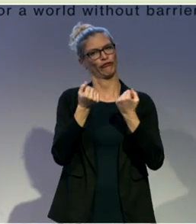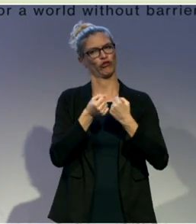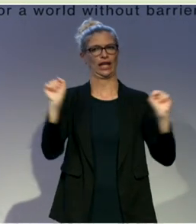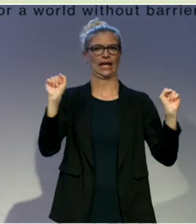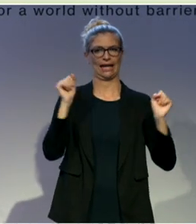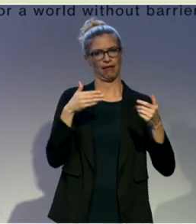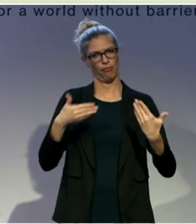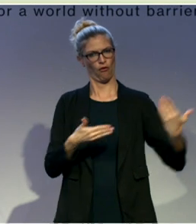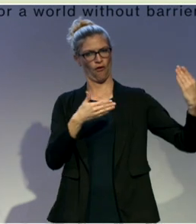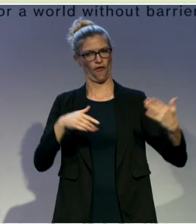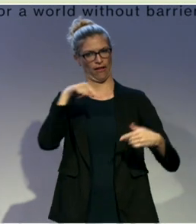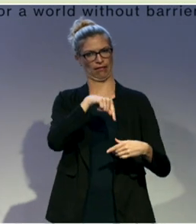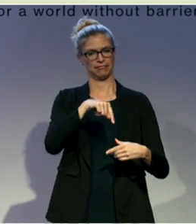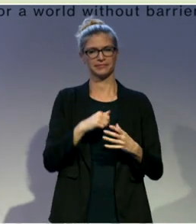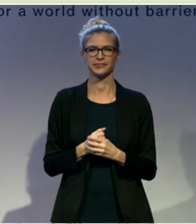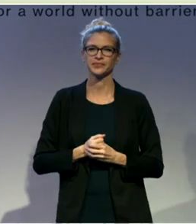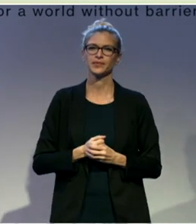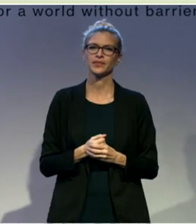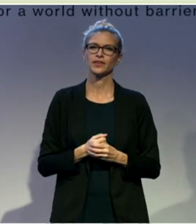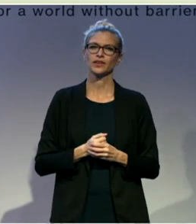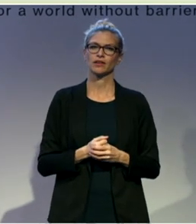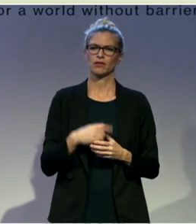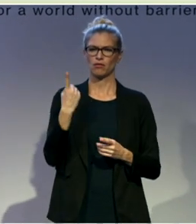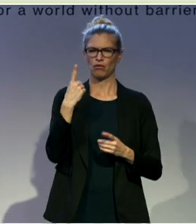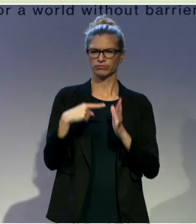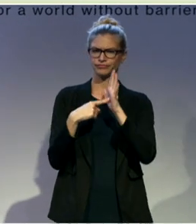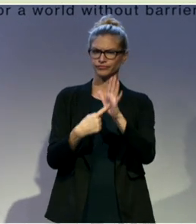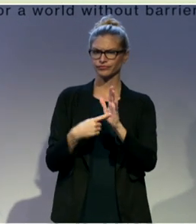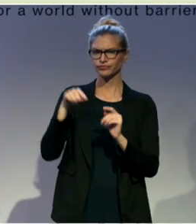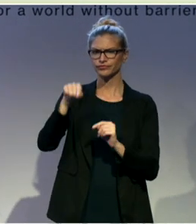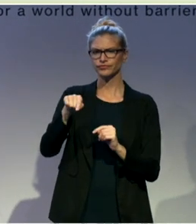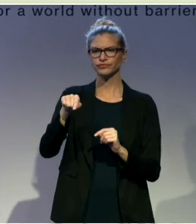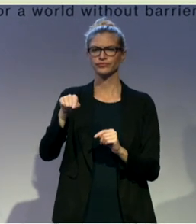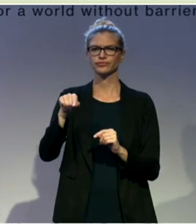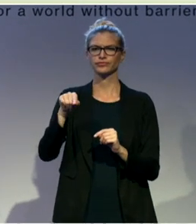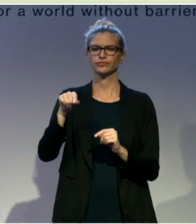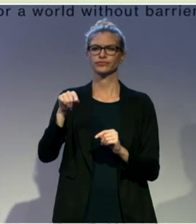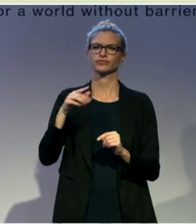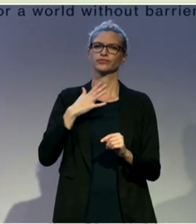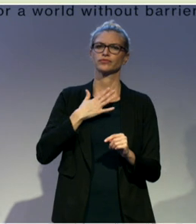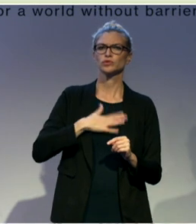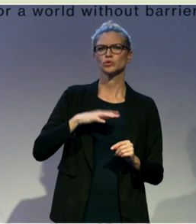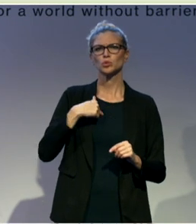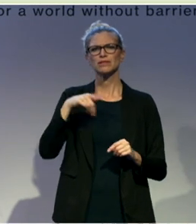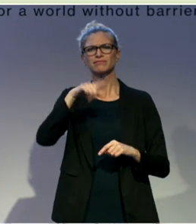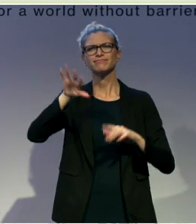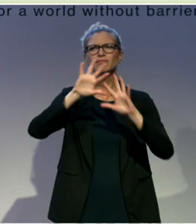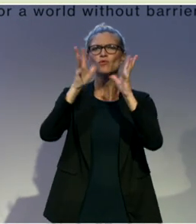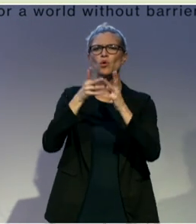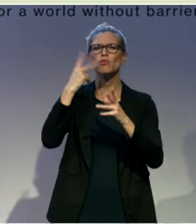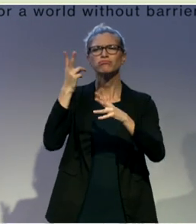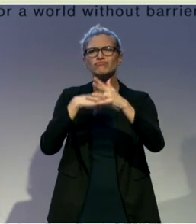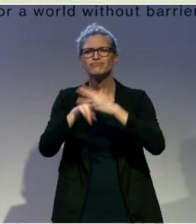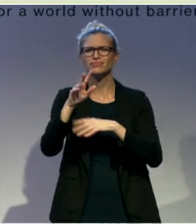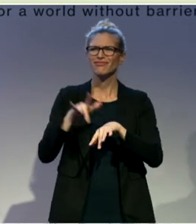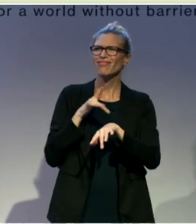also have developed an exhibition for people who want to experience the world of deafness and sign language. It's a permanent